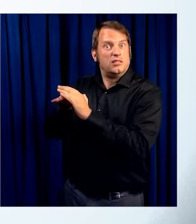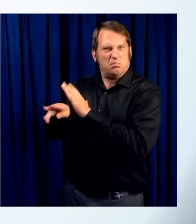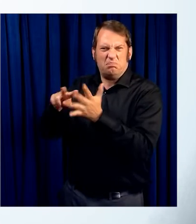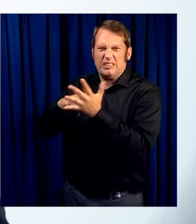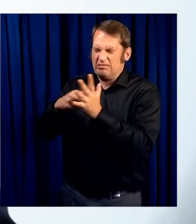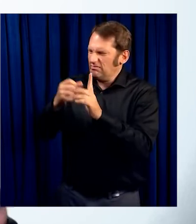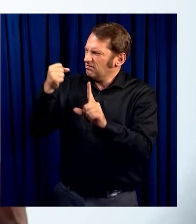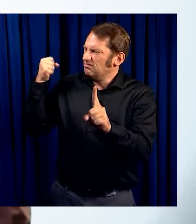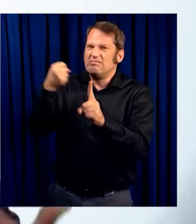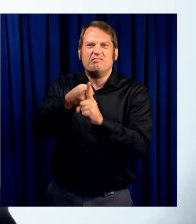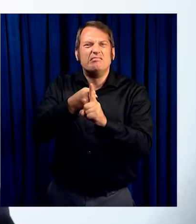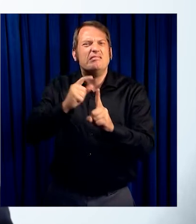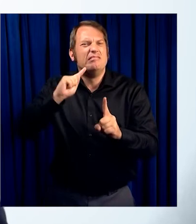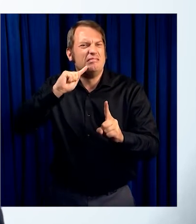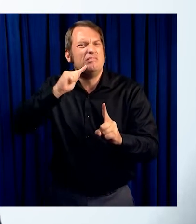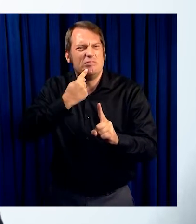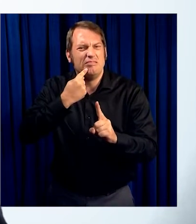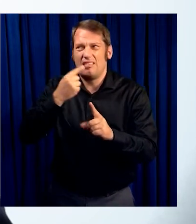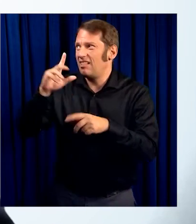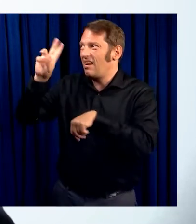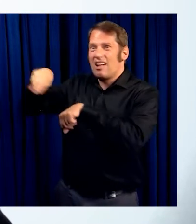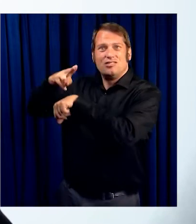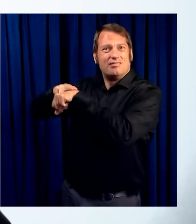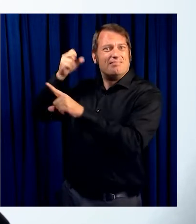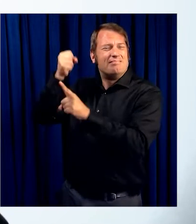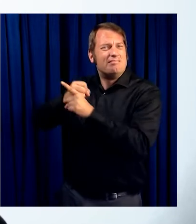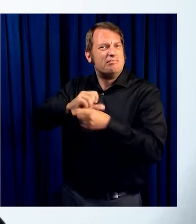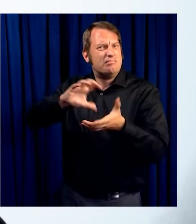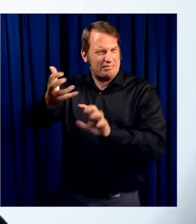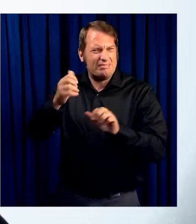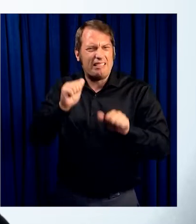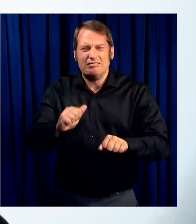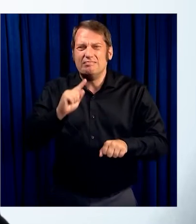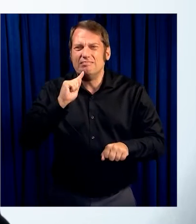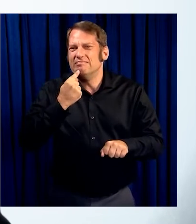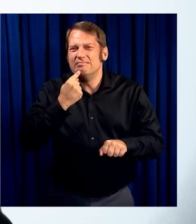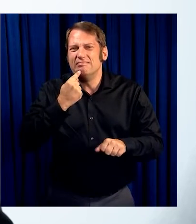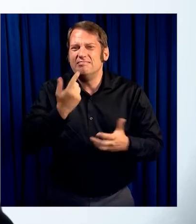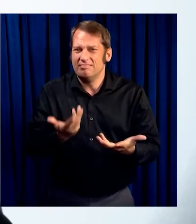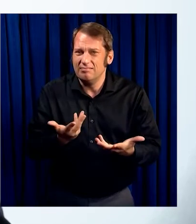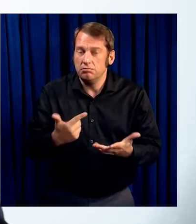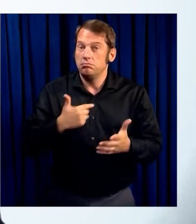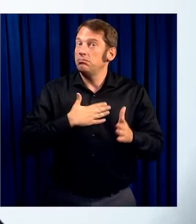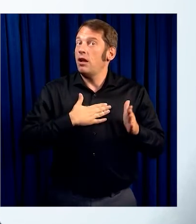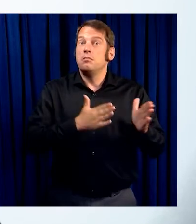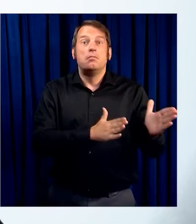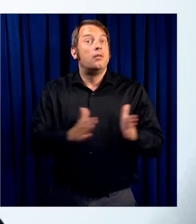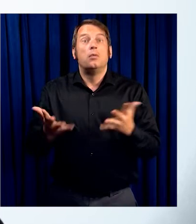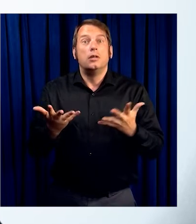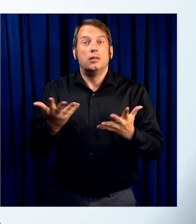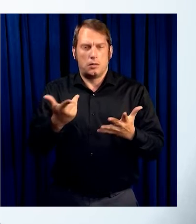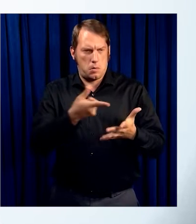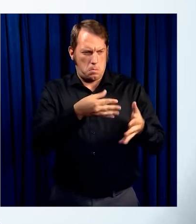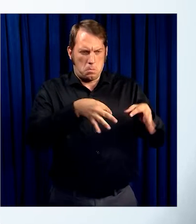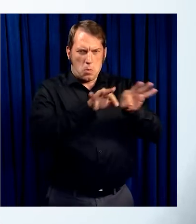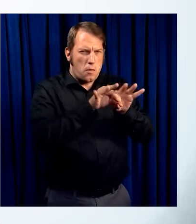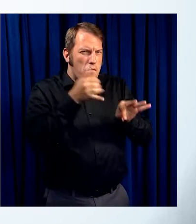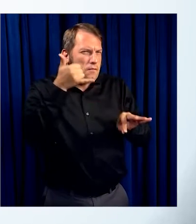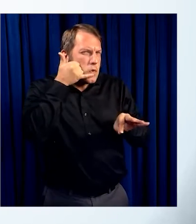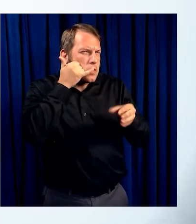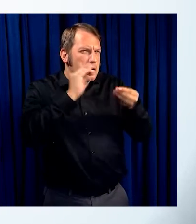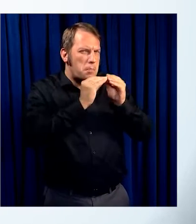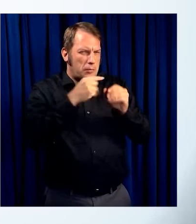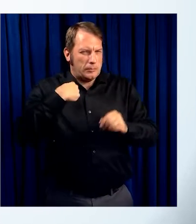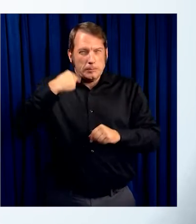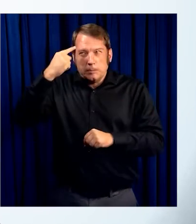a disaster. My plan includes memorizing important phone numbers in the event that I'm separated from my